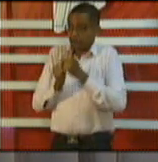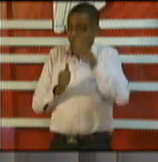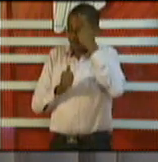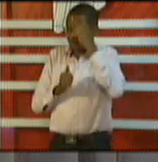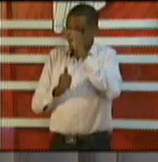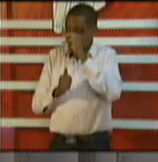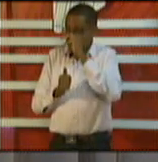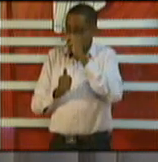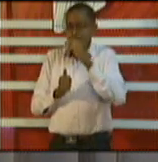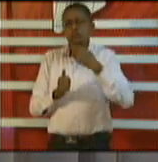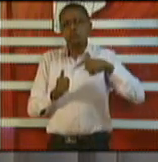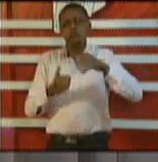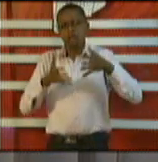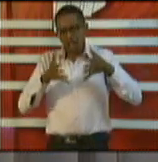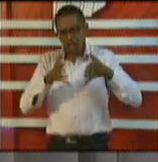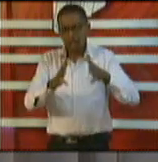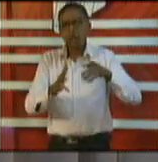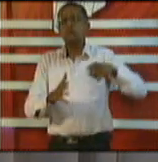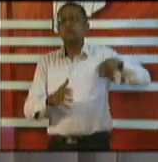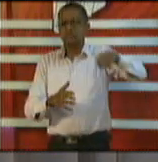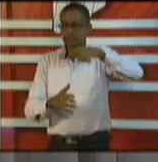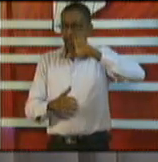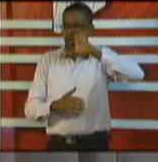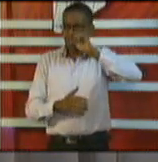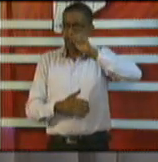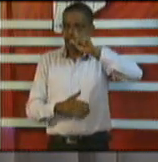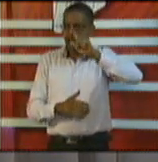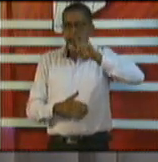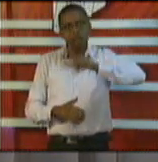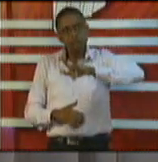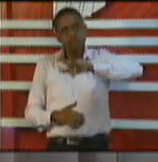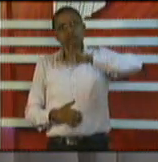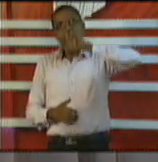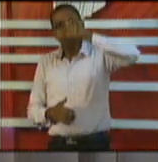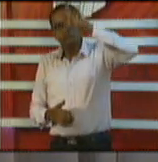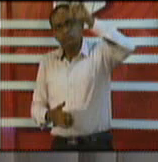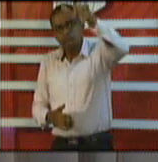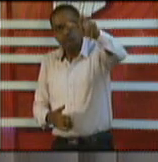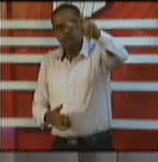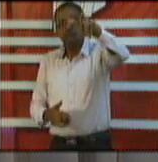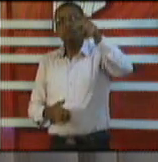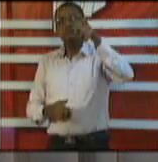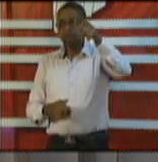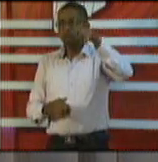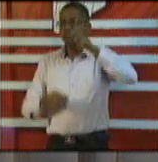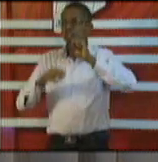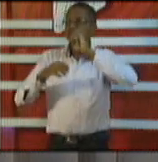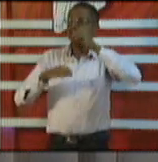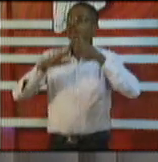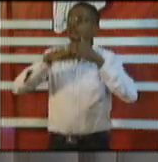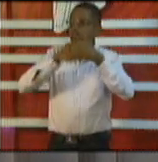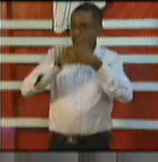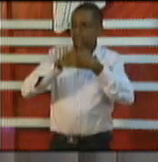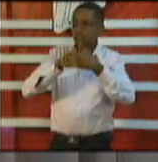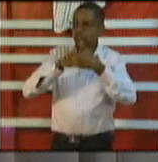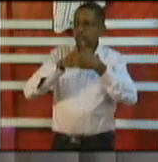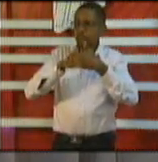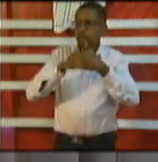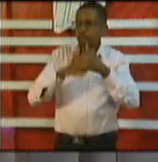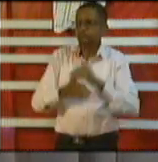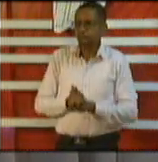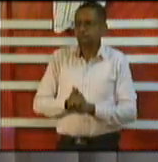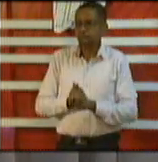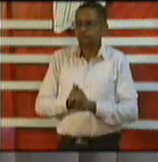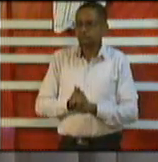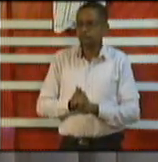dedicated aircraft up to jamaica for them to service the jamaican government those aircraft are you being used out